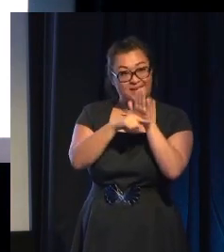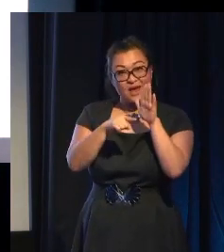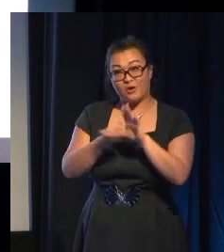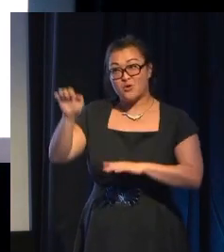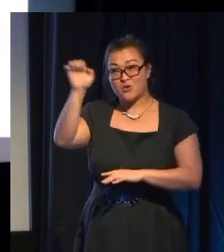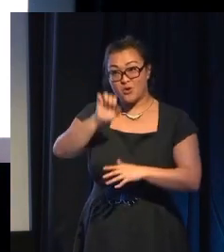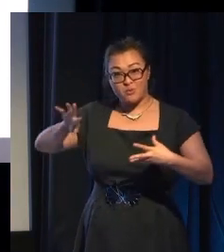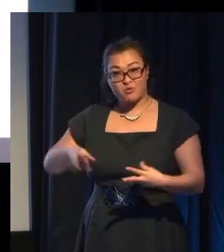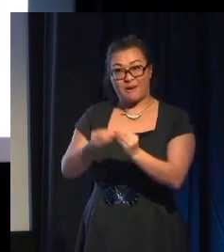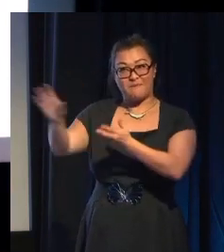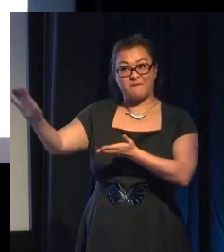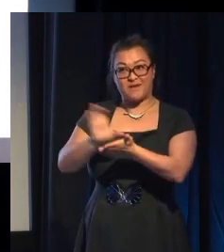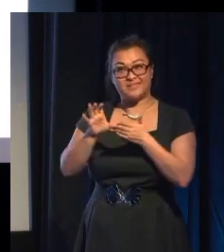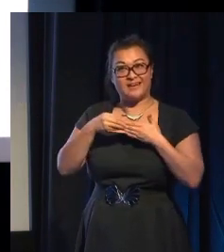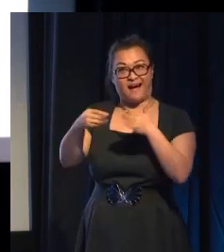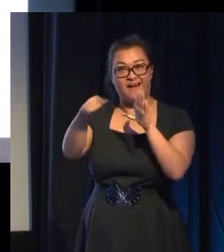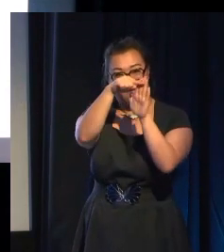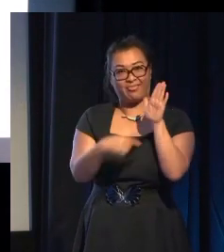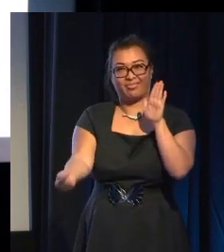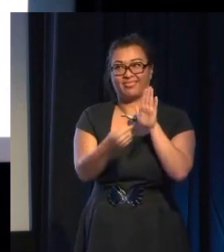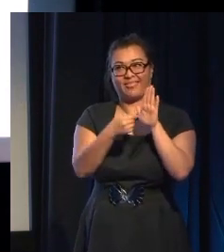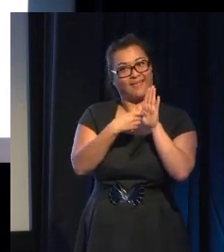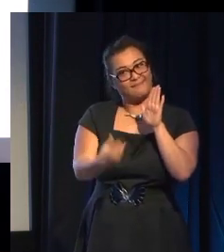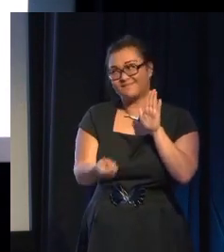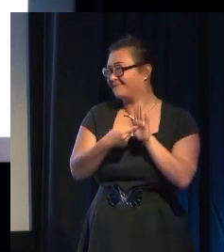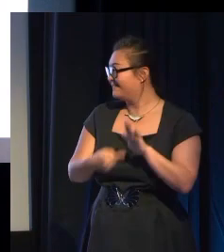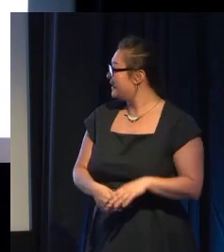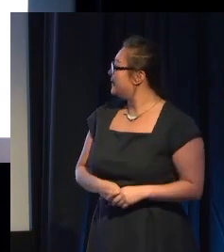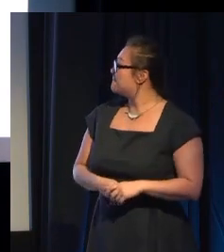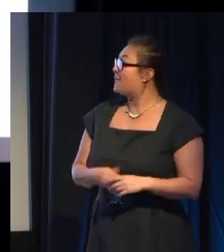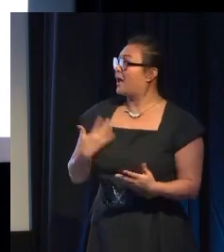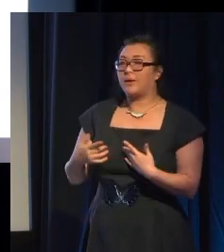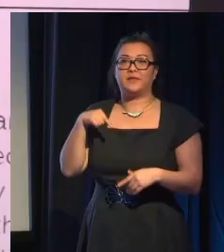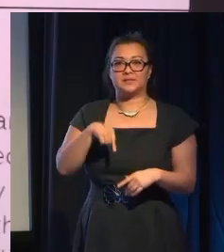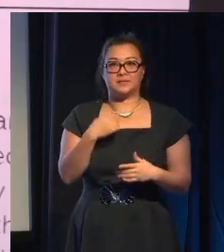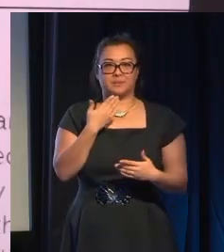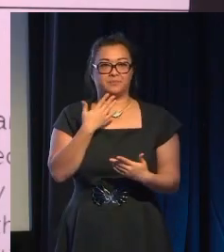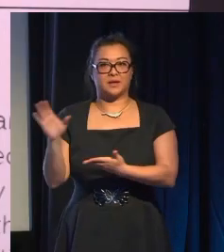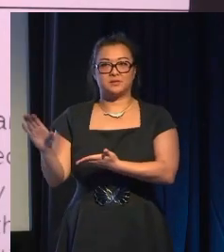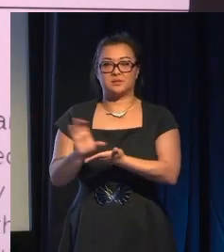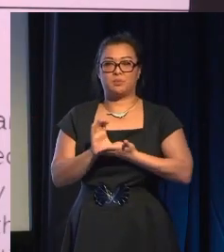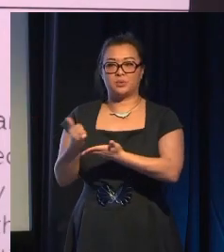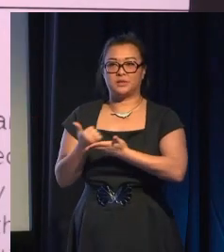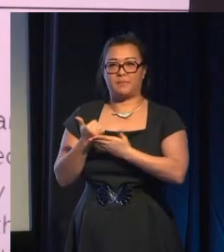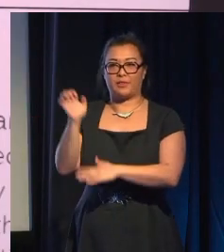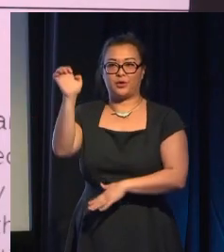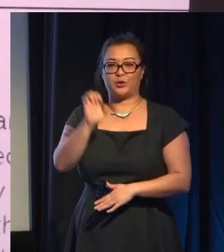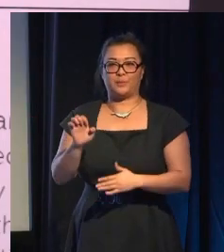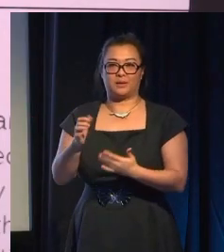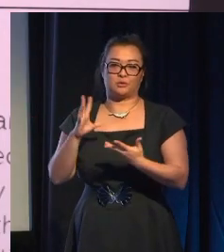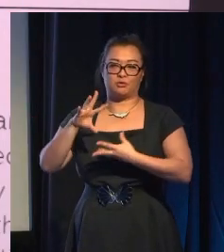By the way, Astrologaster is proudly supported by the Creative Europe Media Fund. And we are very grateful